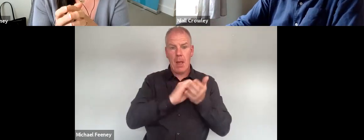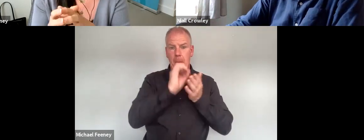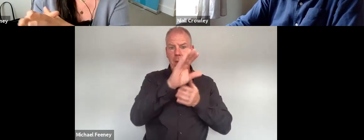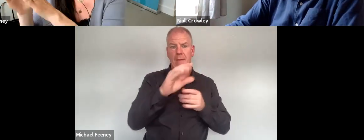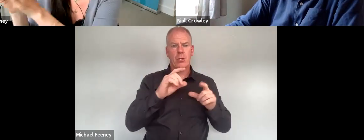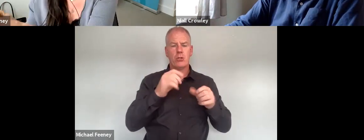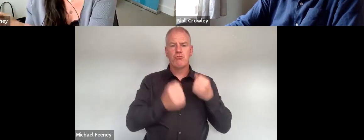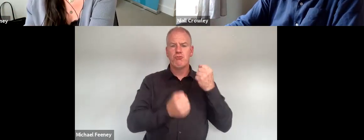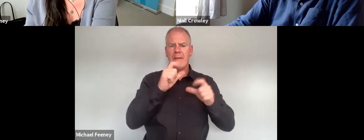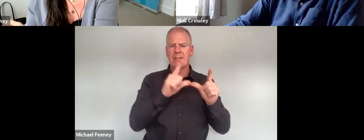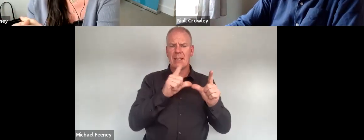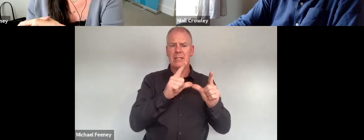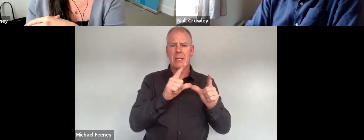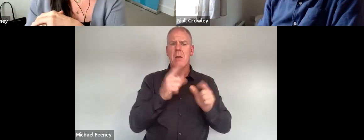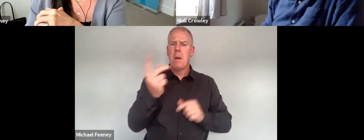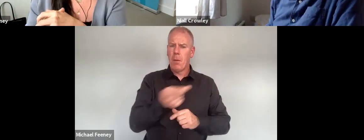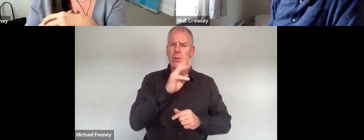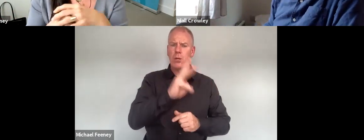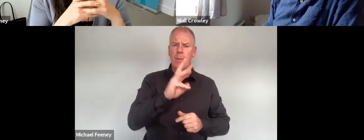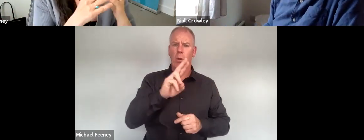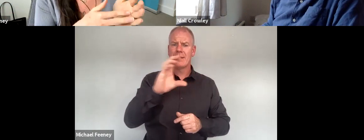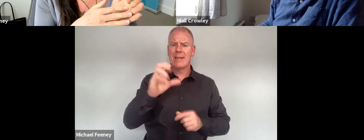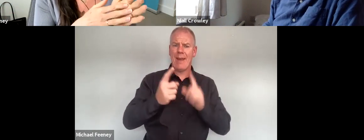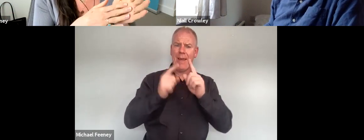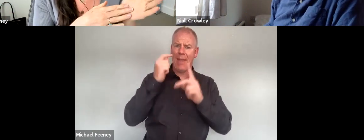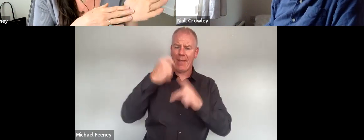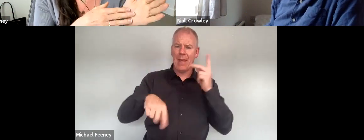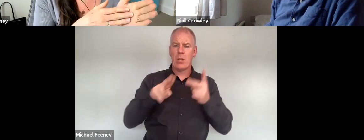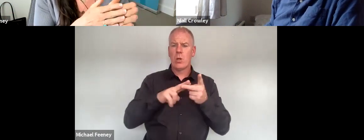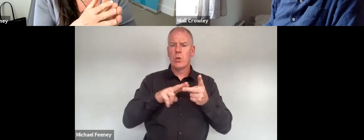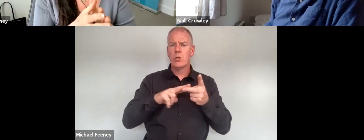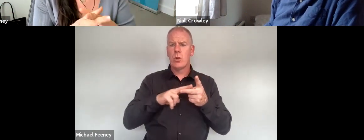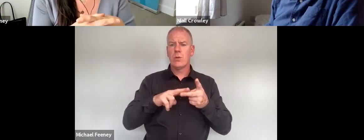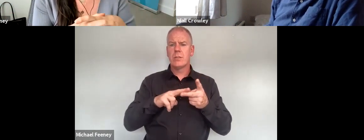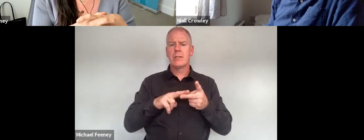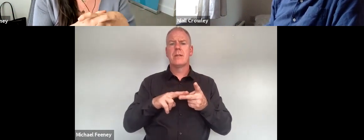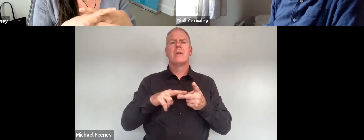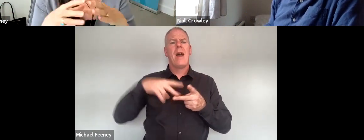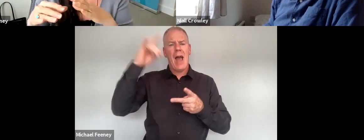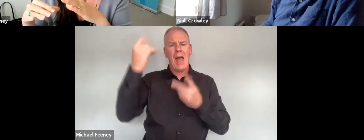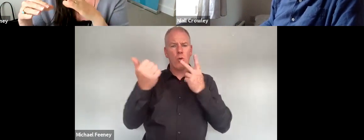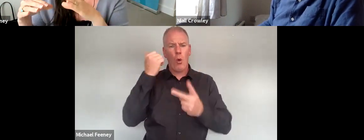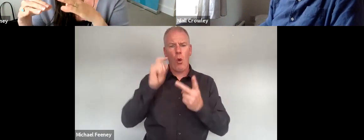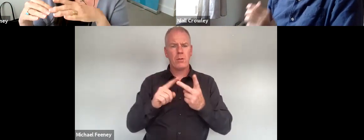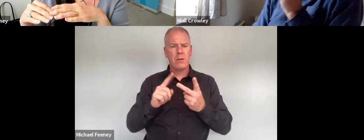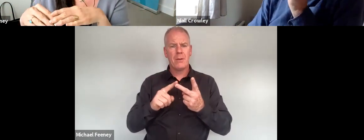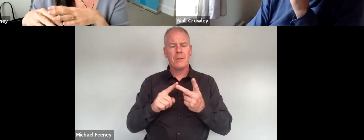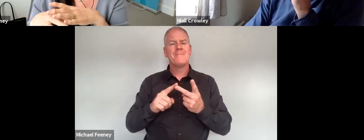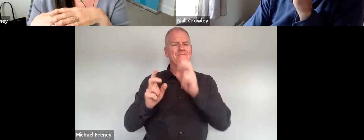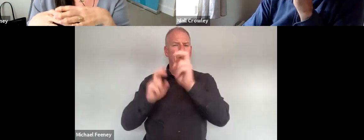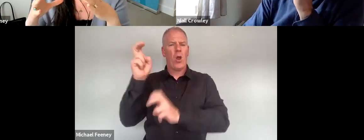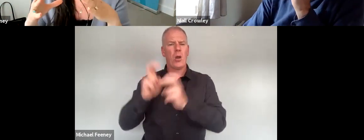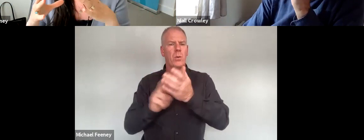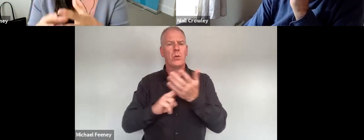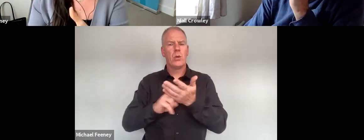a driver license both at the WRC and also through the use of our amicus curiae role in the high court where the issue is being argued through